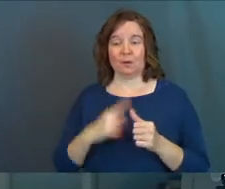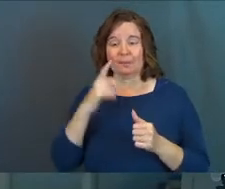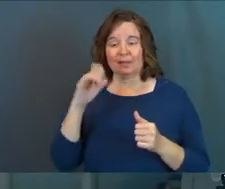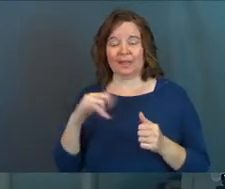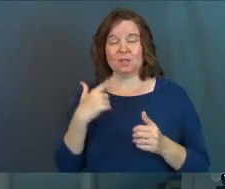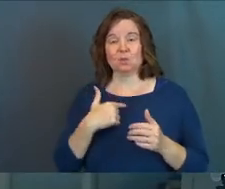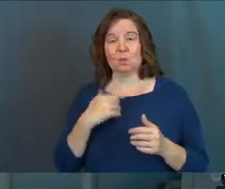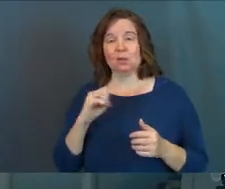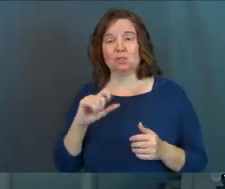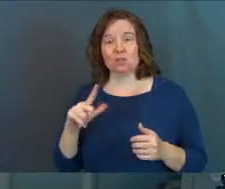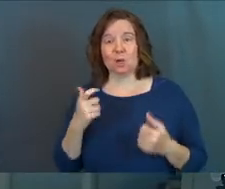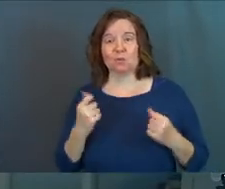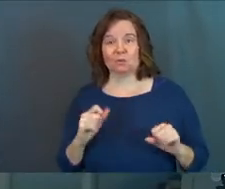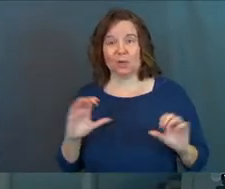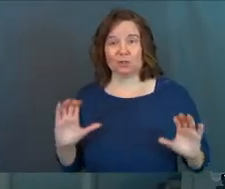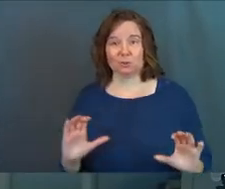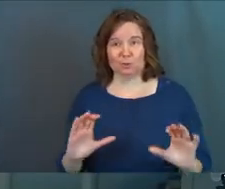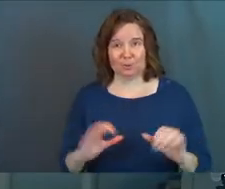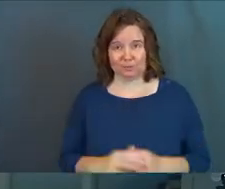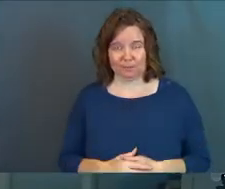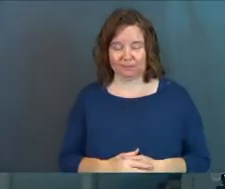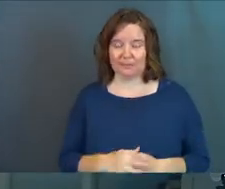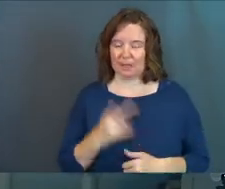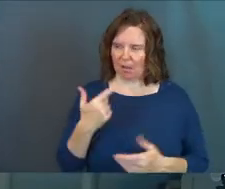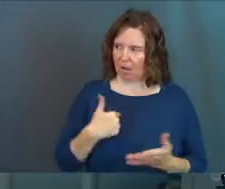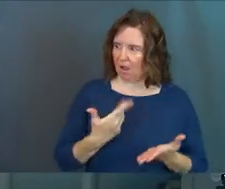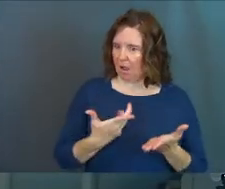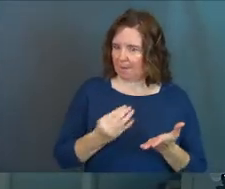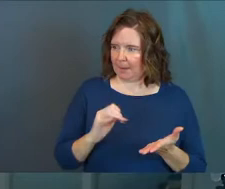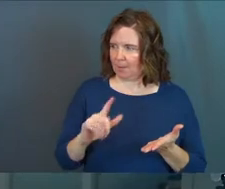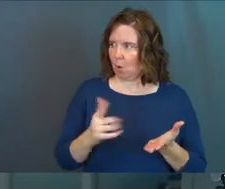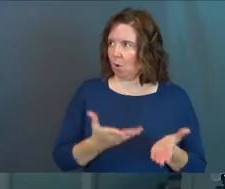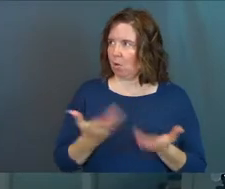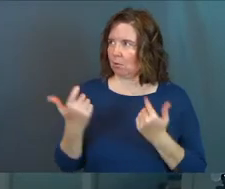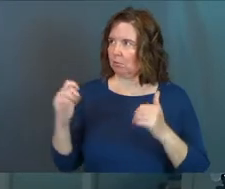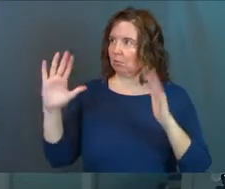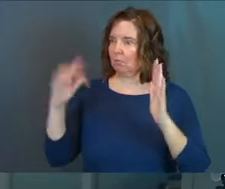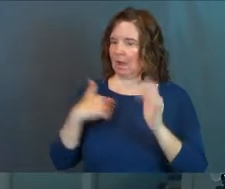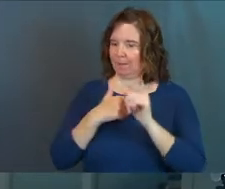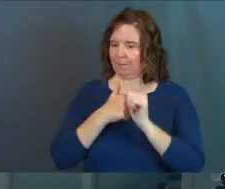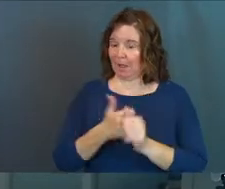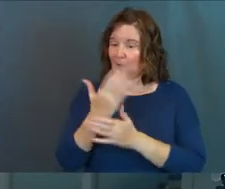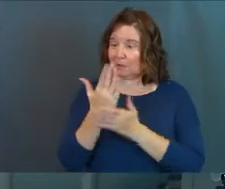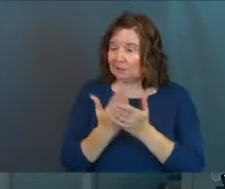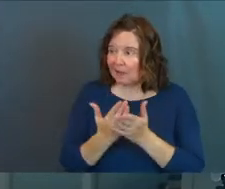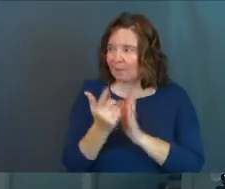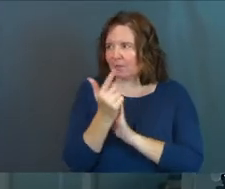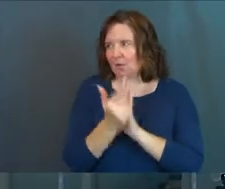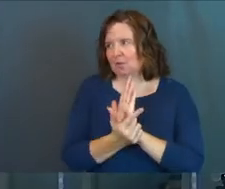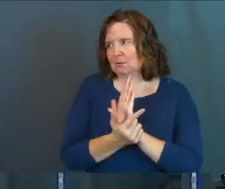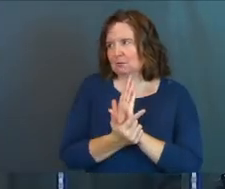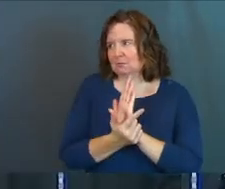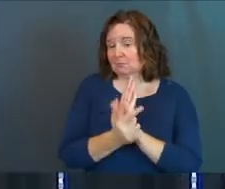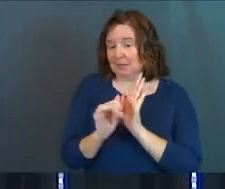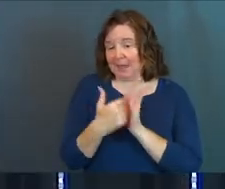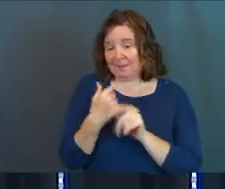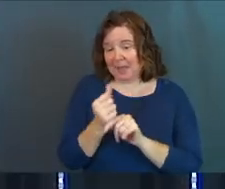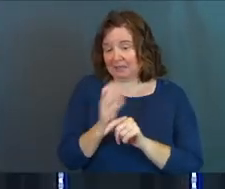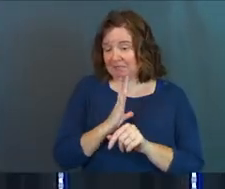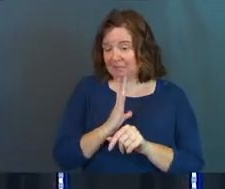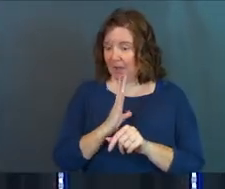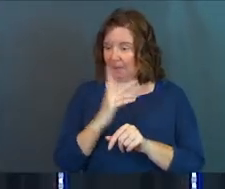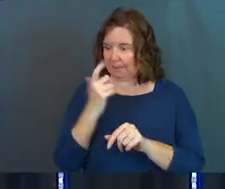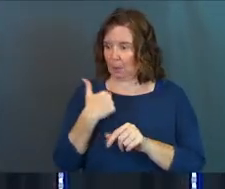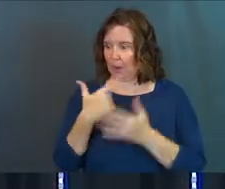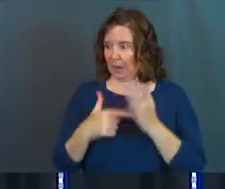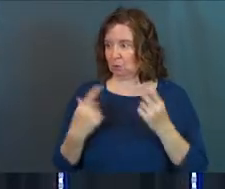first because that's what Saul was trying to do. See, God, I'm being moral. I'm following some of your laws. Doesn't that make it all